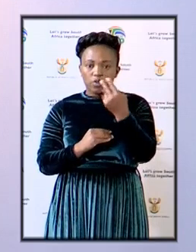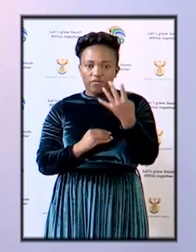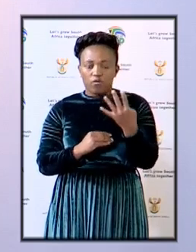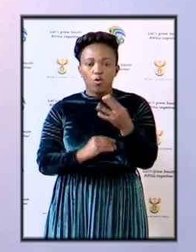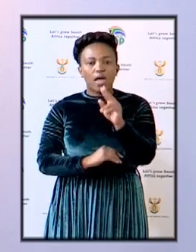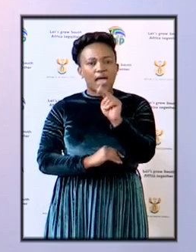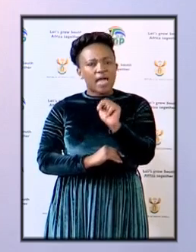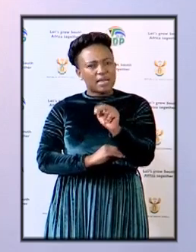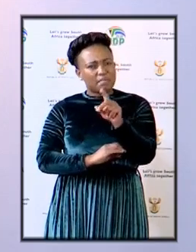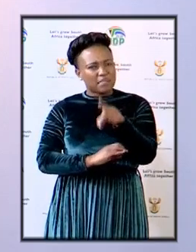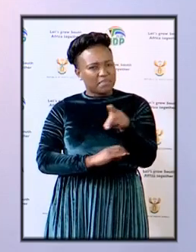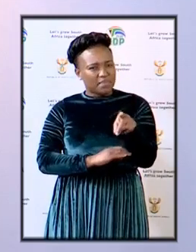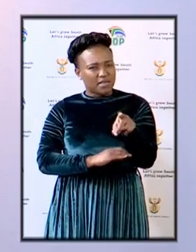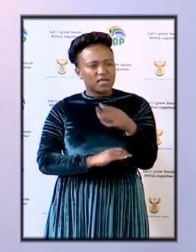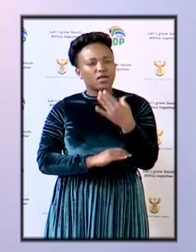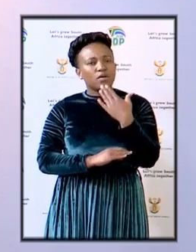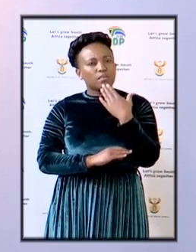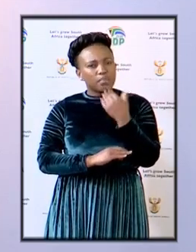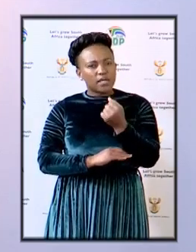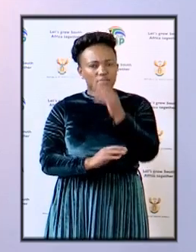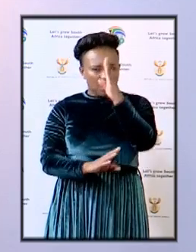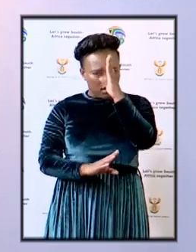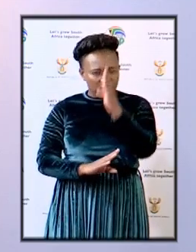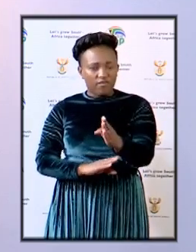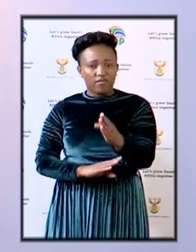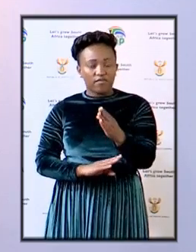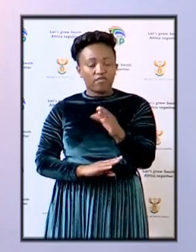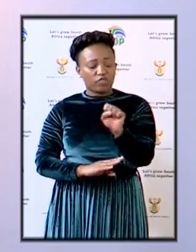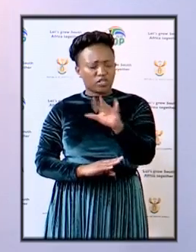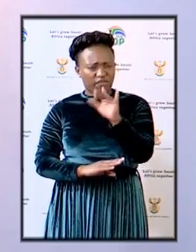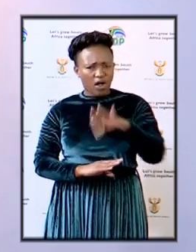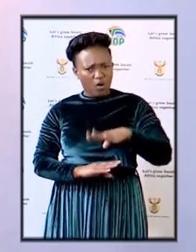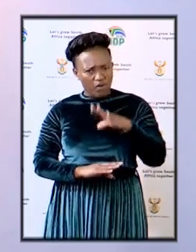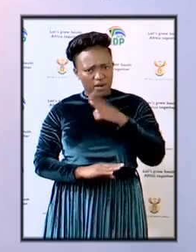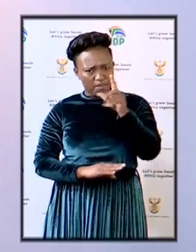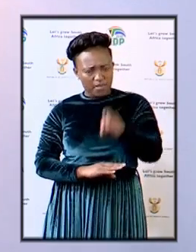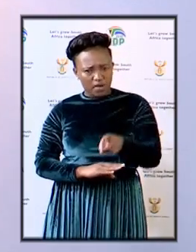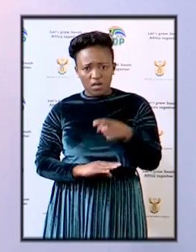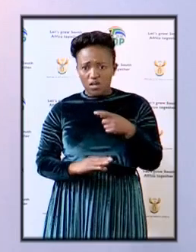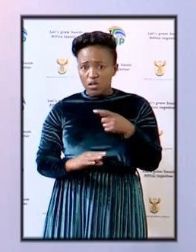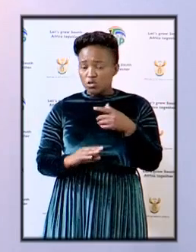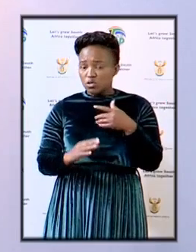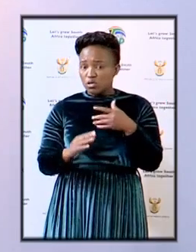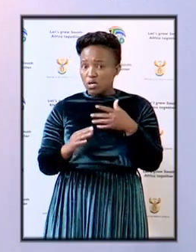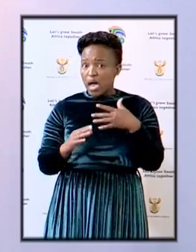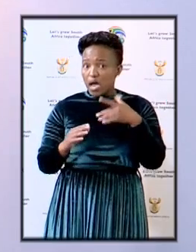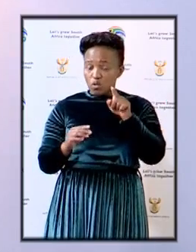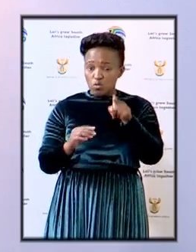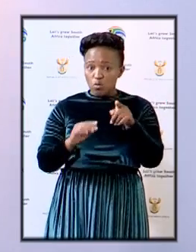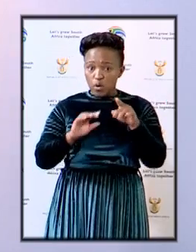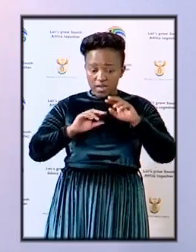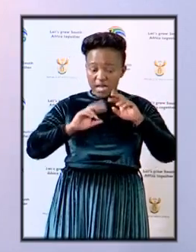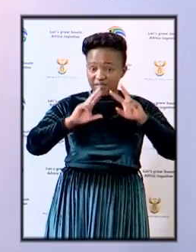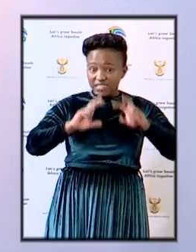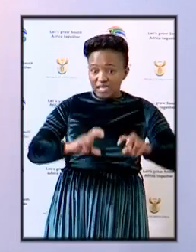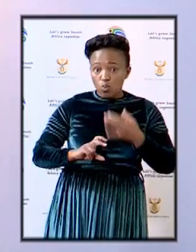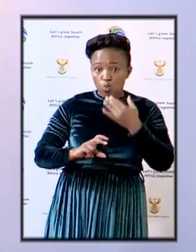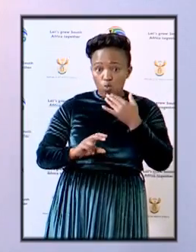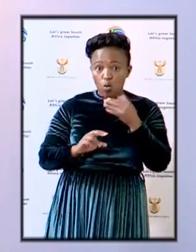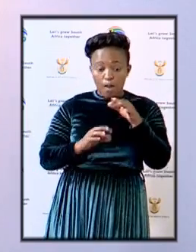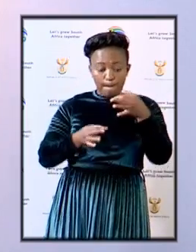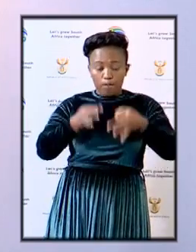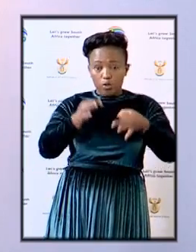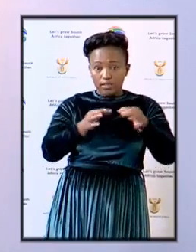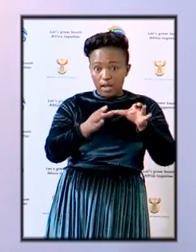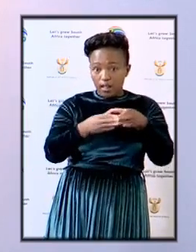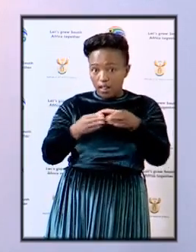NDPP can you be frank and take South Africa to your confidence are you investigating any political figures in the VBS scandal